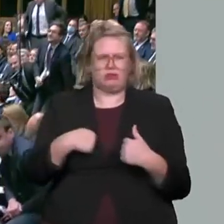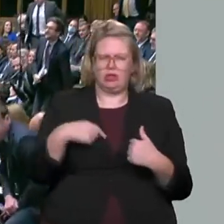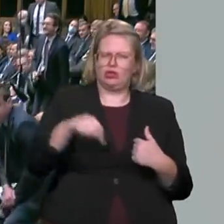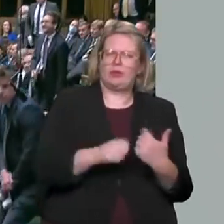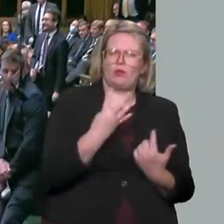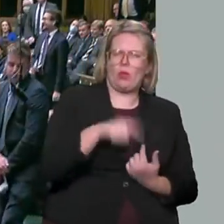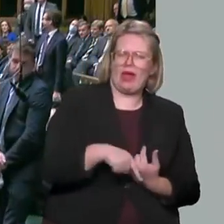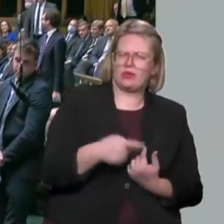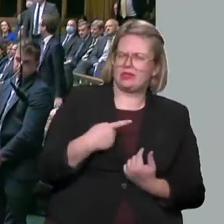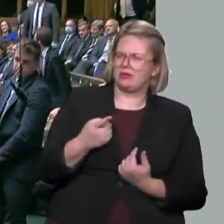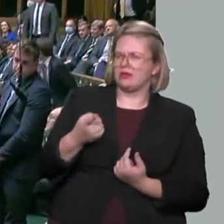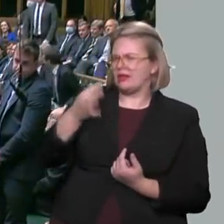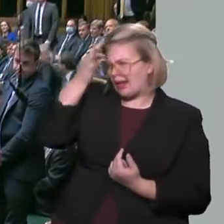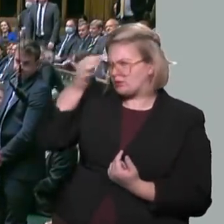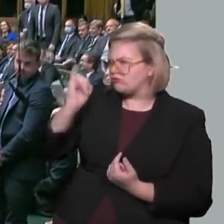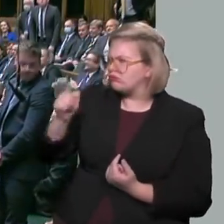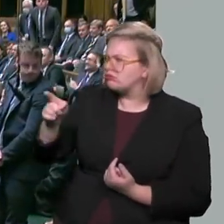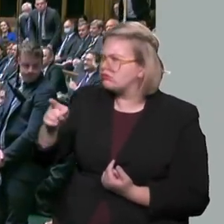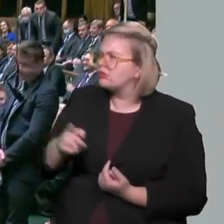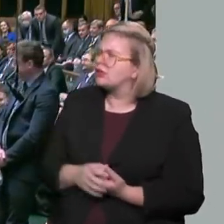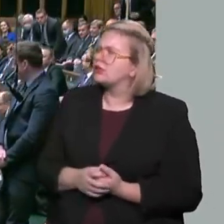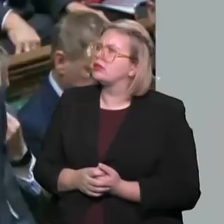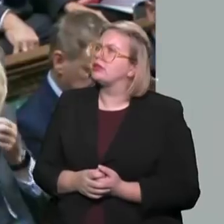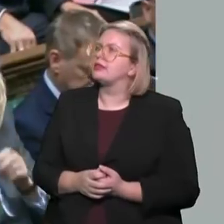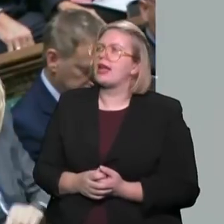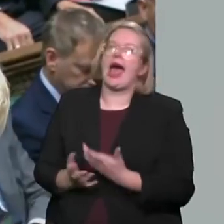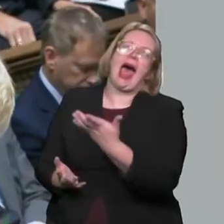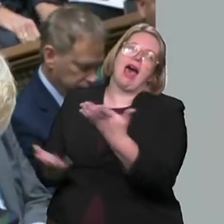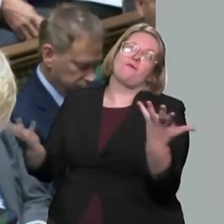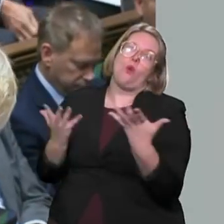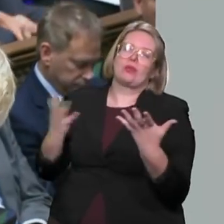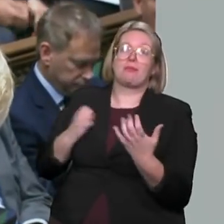The I am not surprised to say that my hon. Friend is completely right.